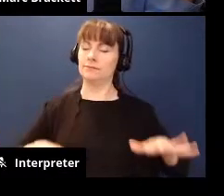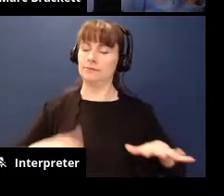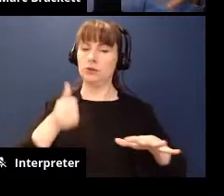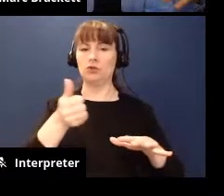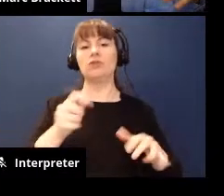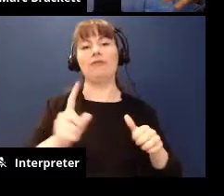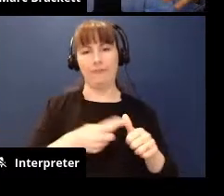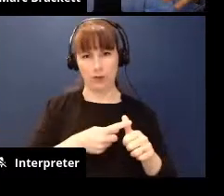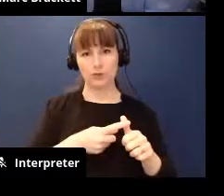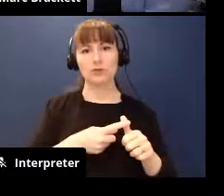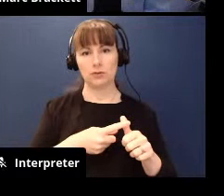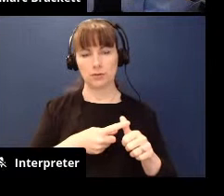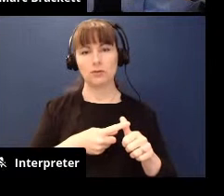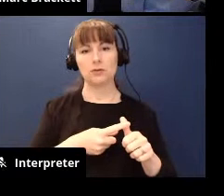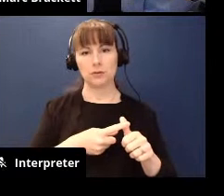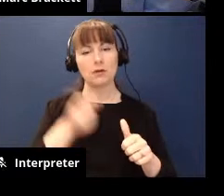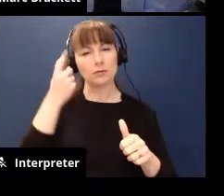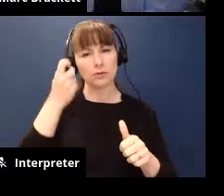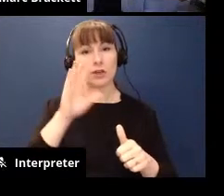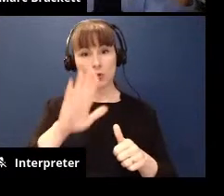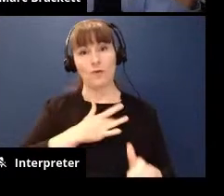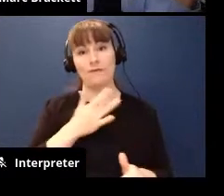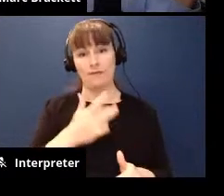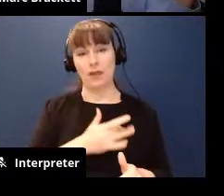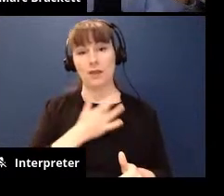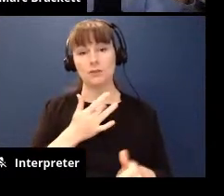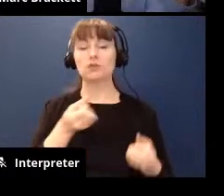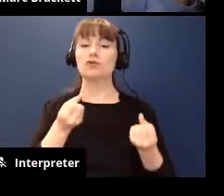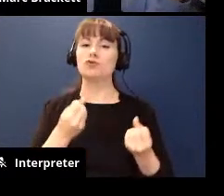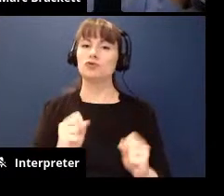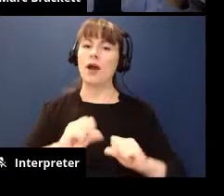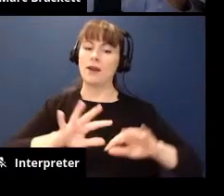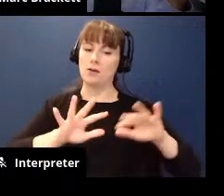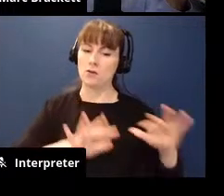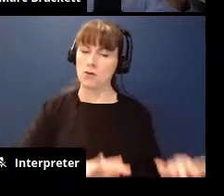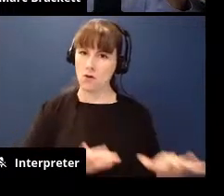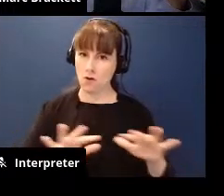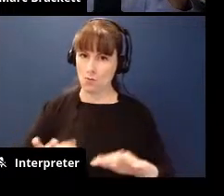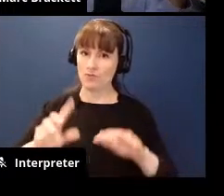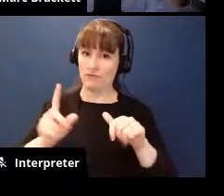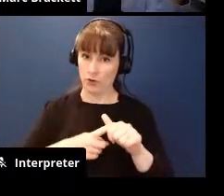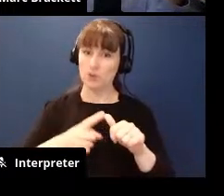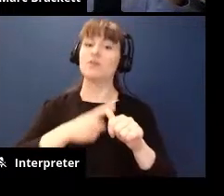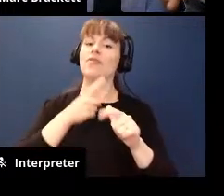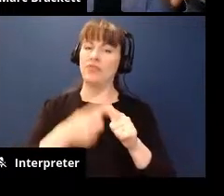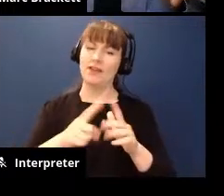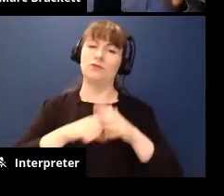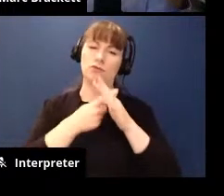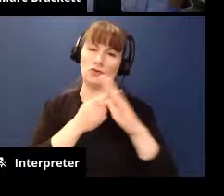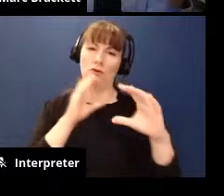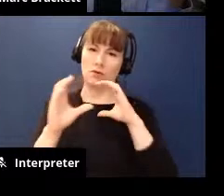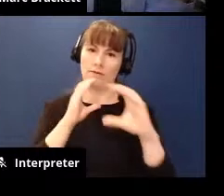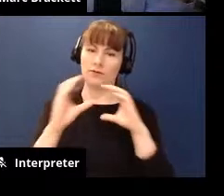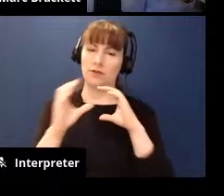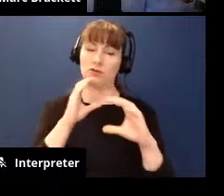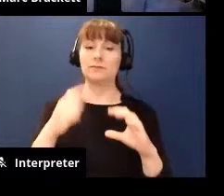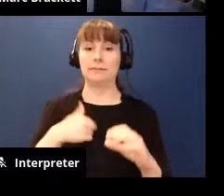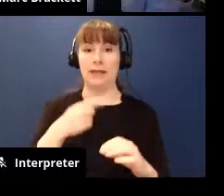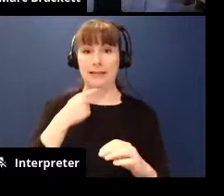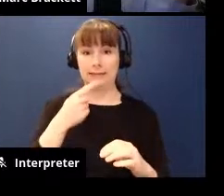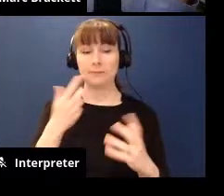be aware of how you're feeling try to be calm before you really have the conversation and what i say is